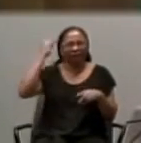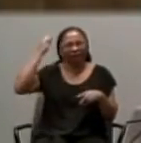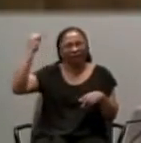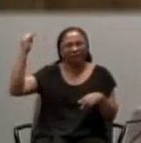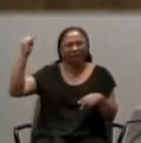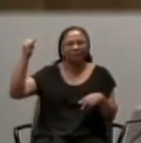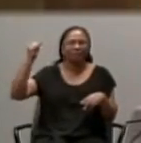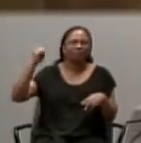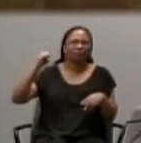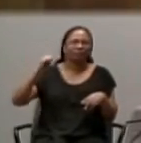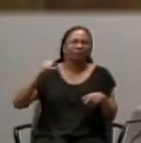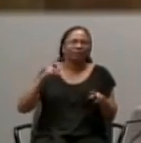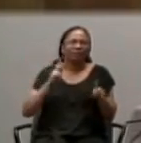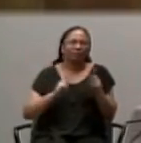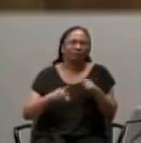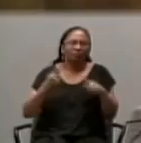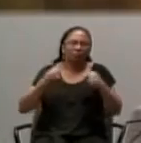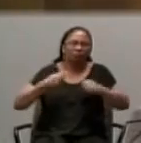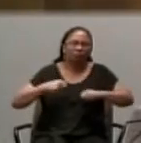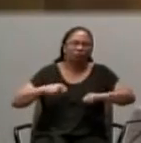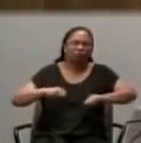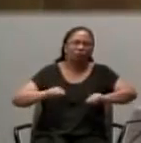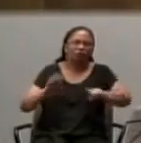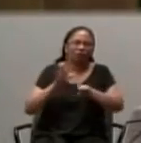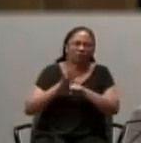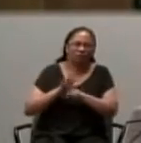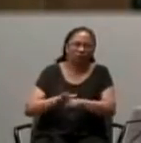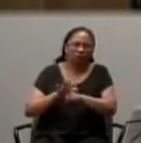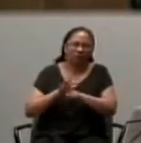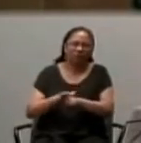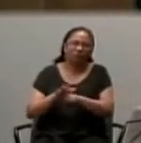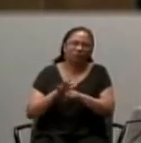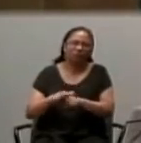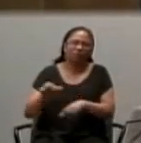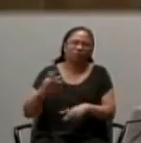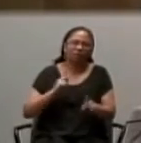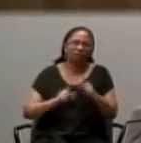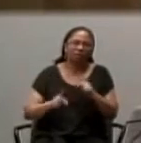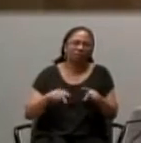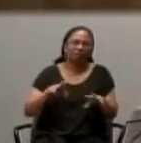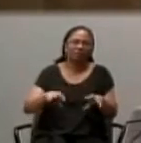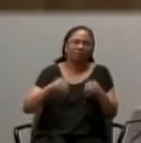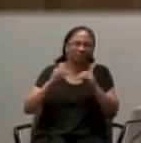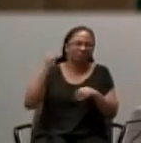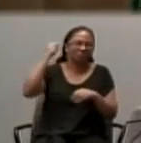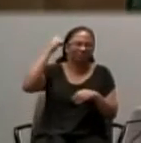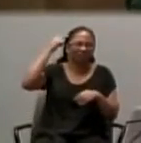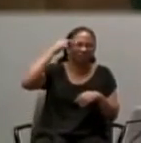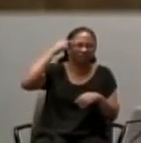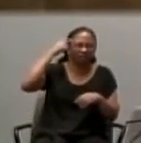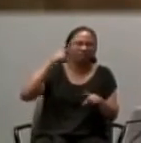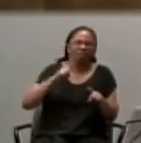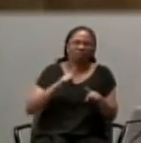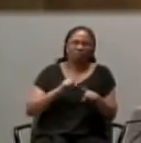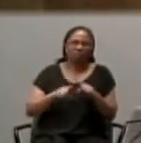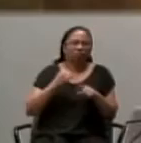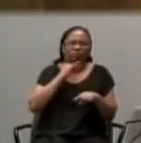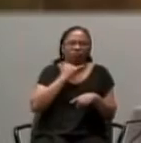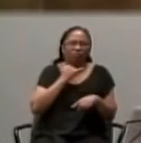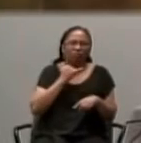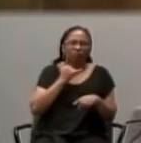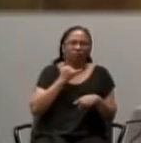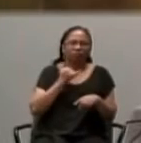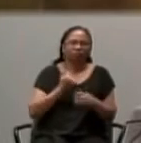in my mind, Manipulate, Gentile thinking, Could we force that kind of thinking, Into the mind of Christ.